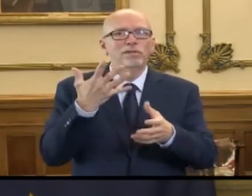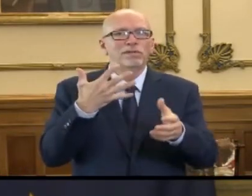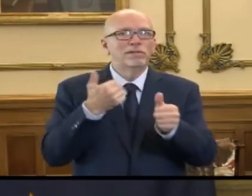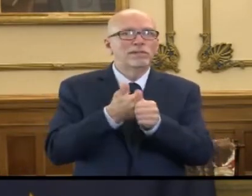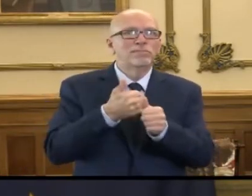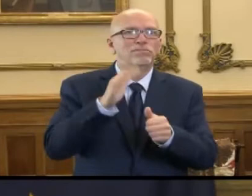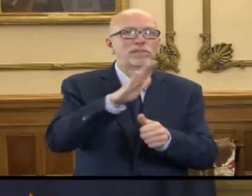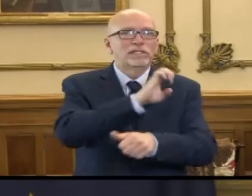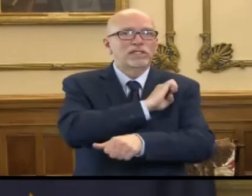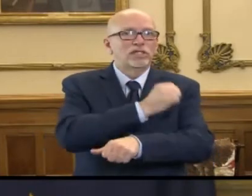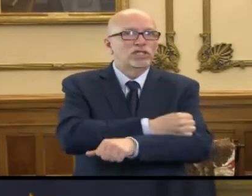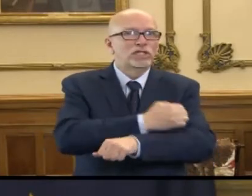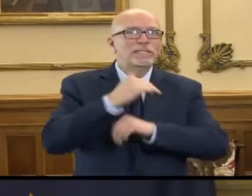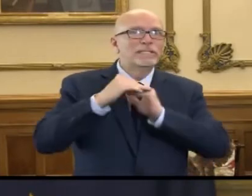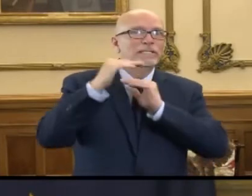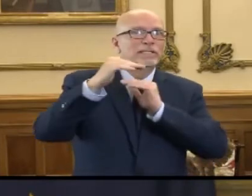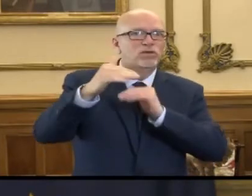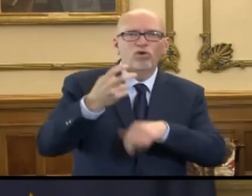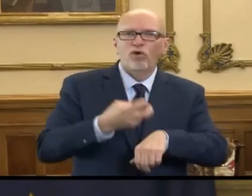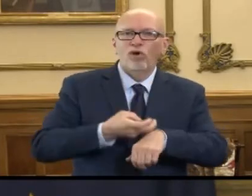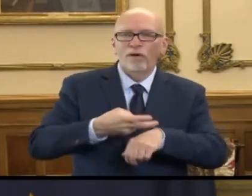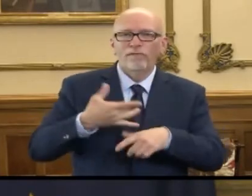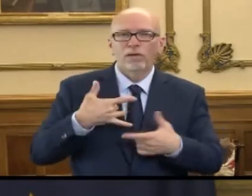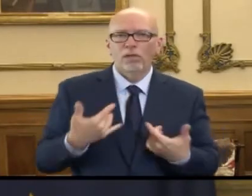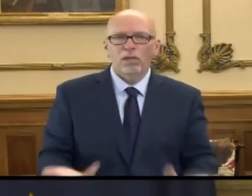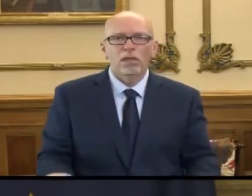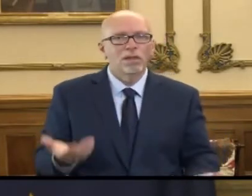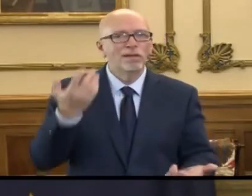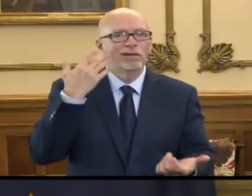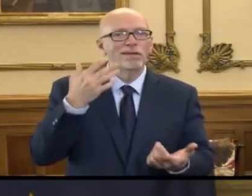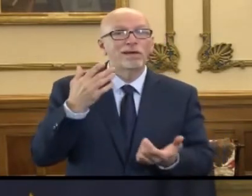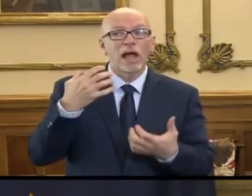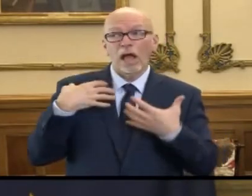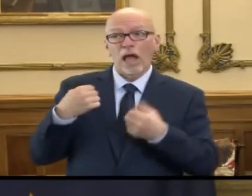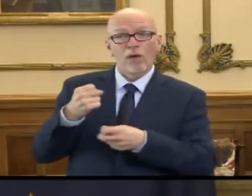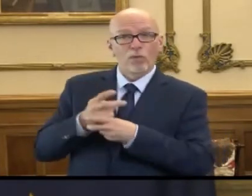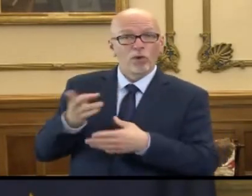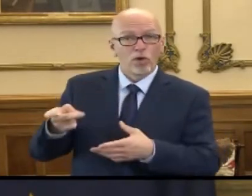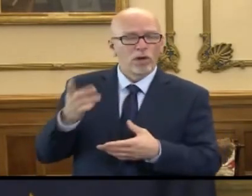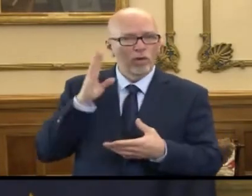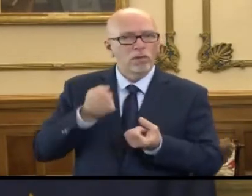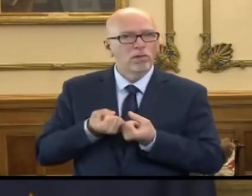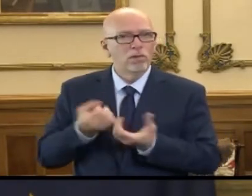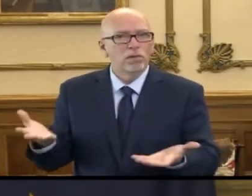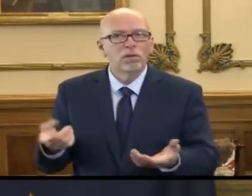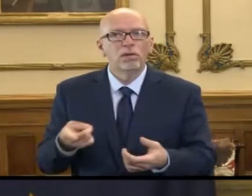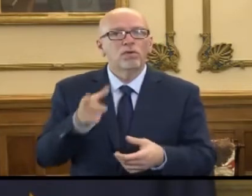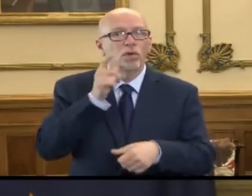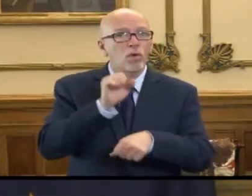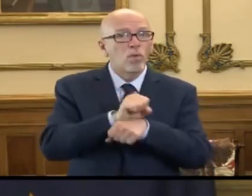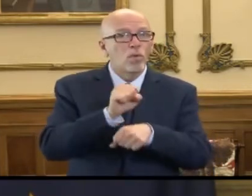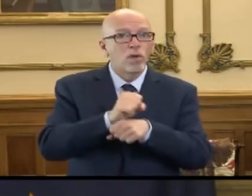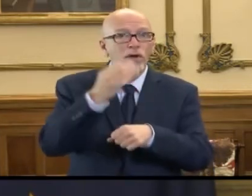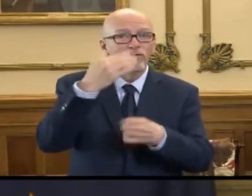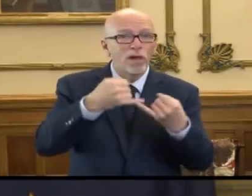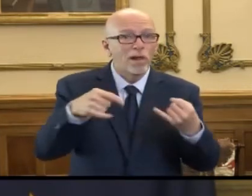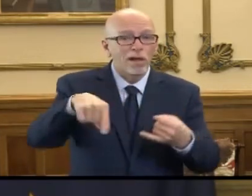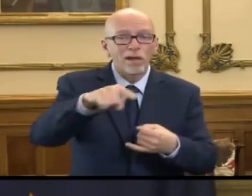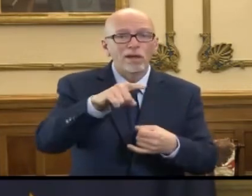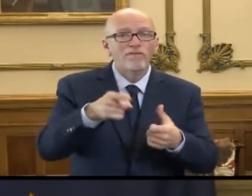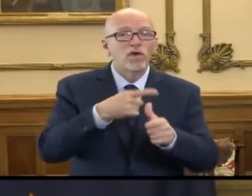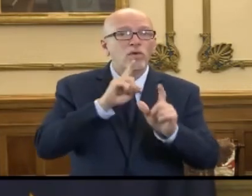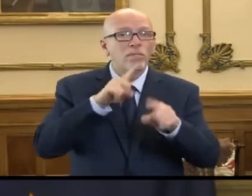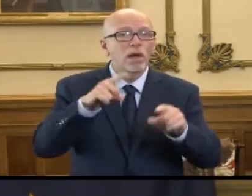energy levels, especially if you're one of our health care workers, if you're on the front lines, if you're one of those first